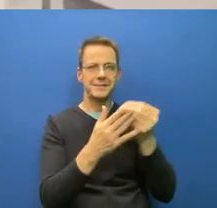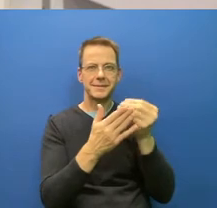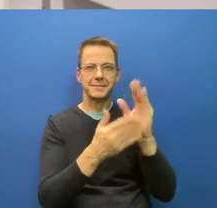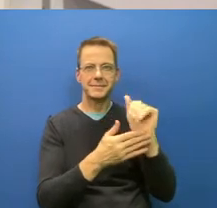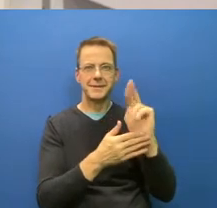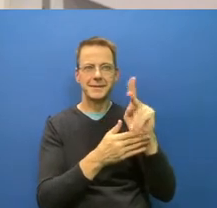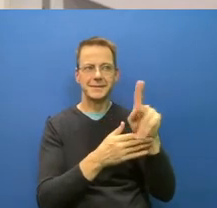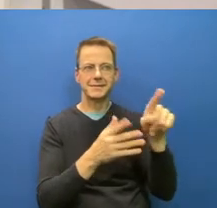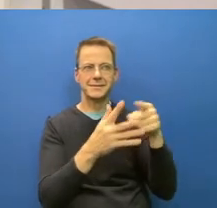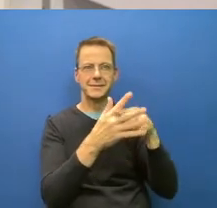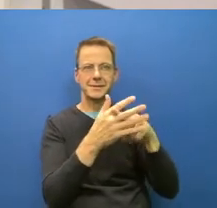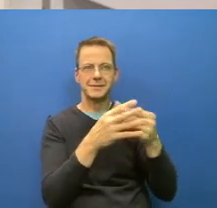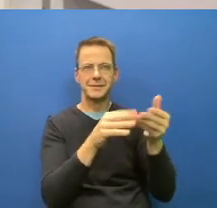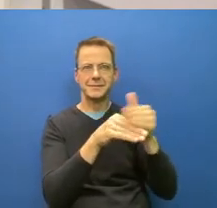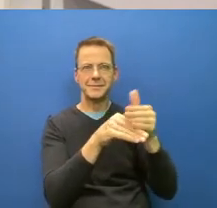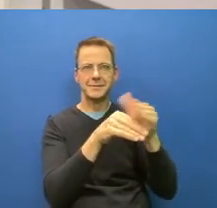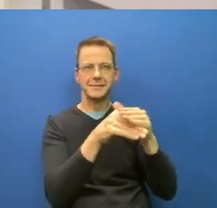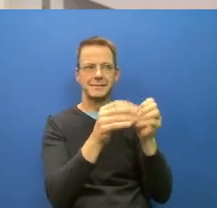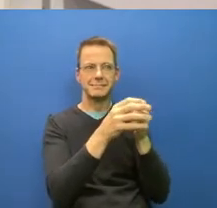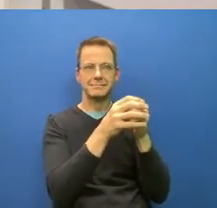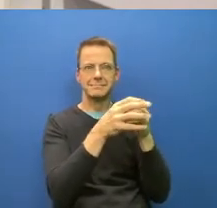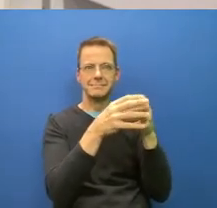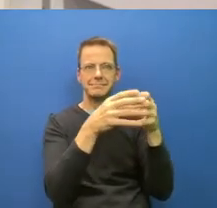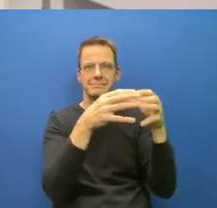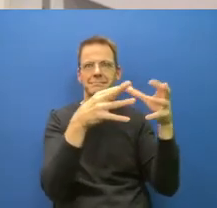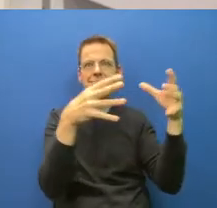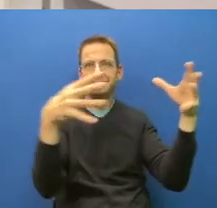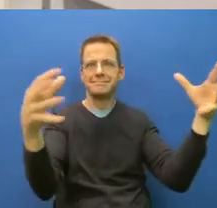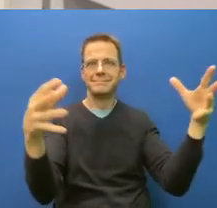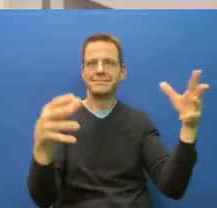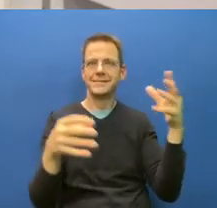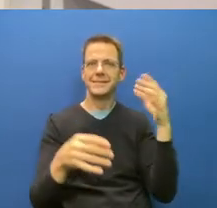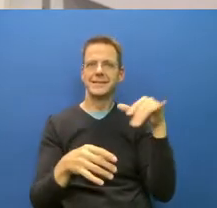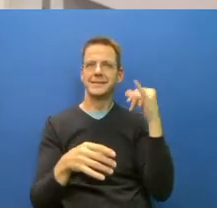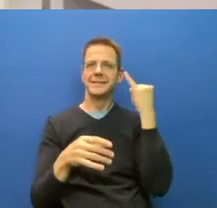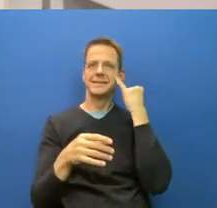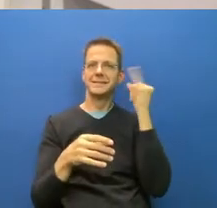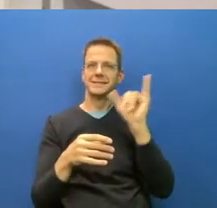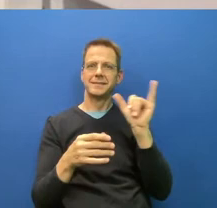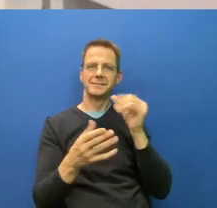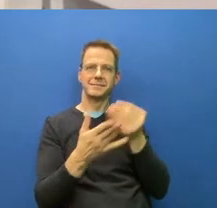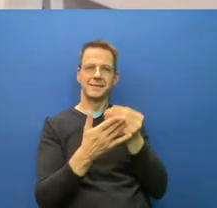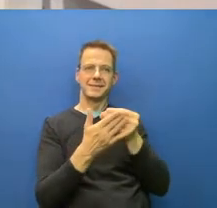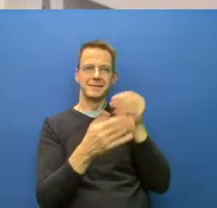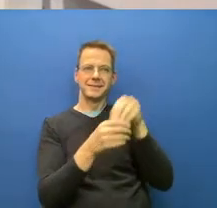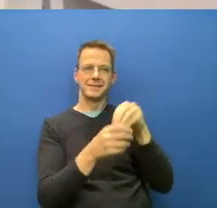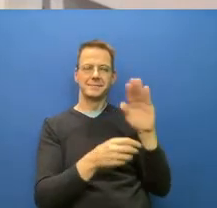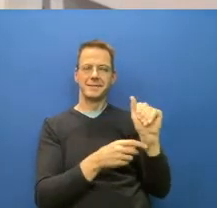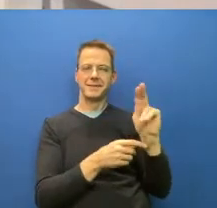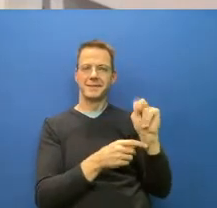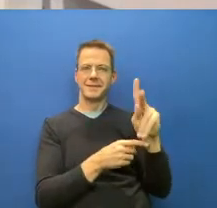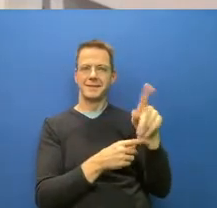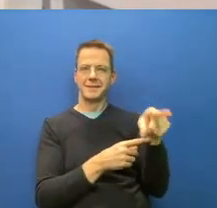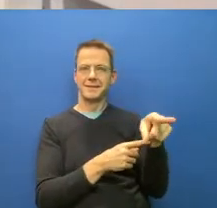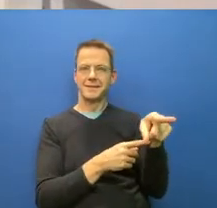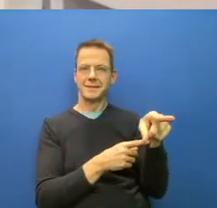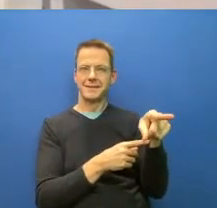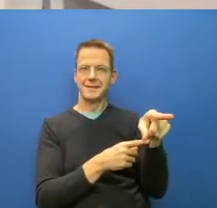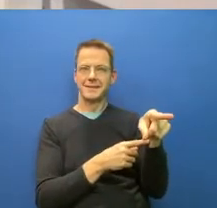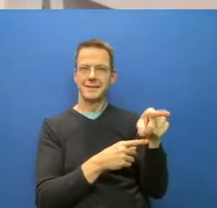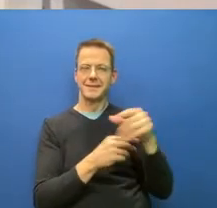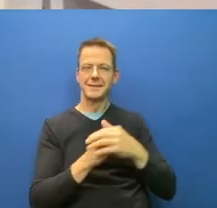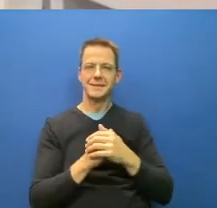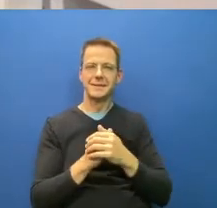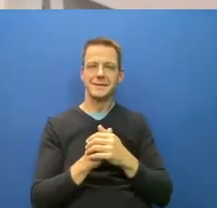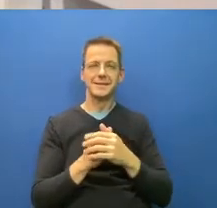you like to put your money in the bank. The same phenomenon applied to an infectious